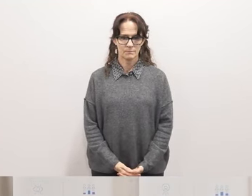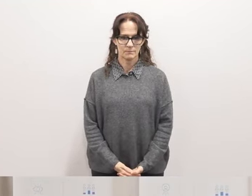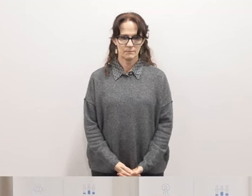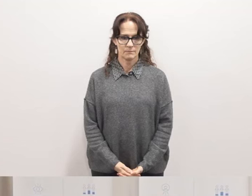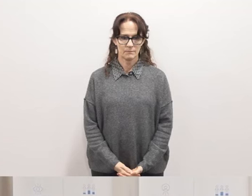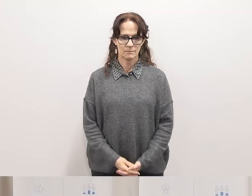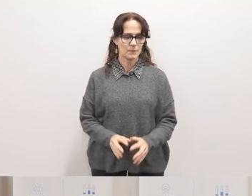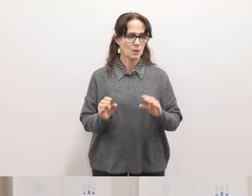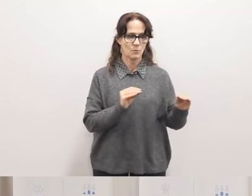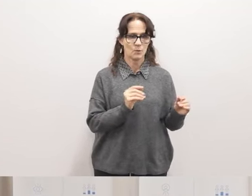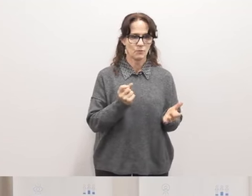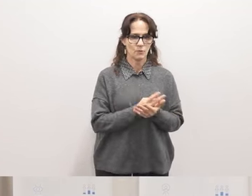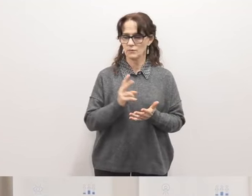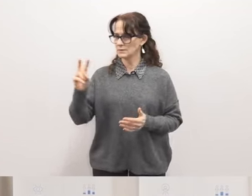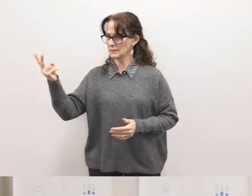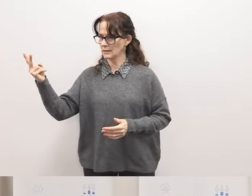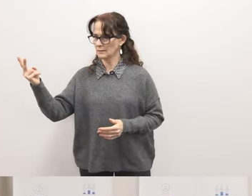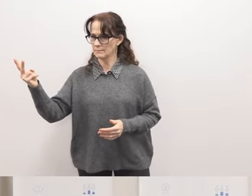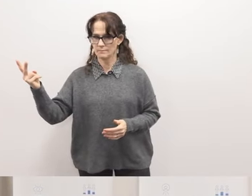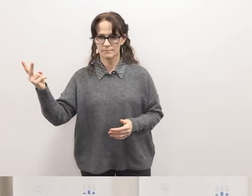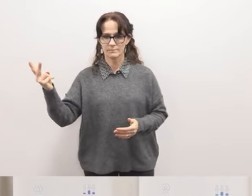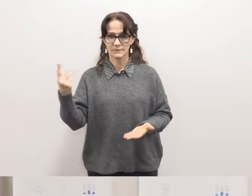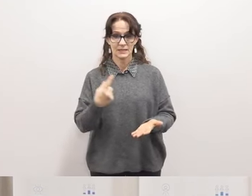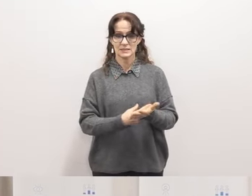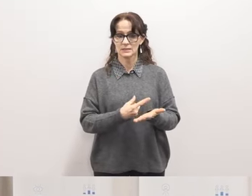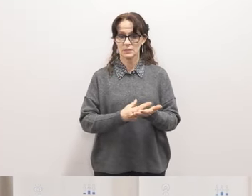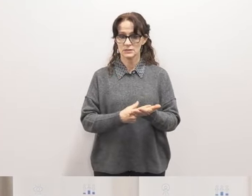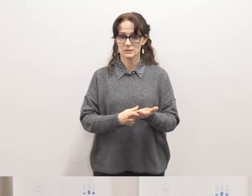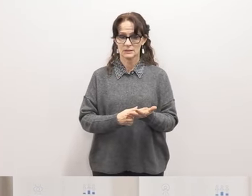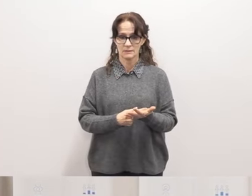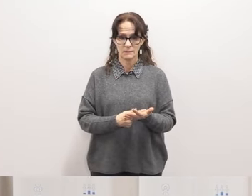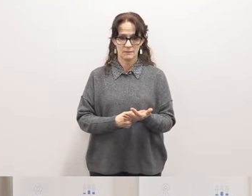move for approval second any discussion